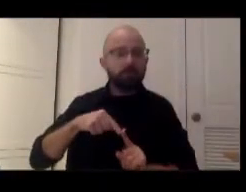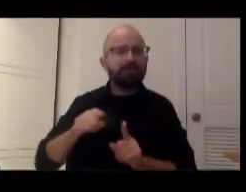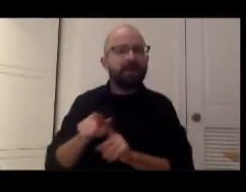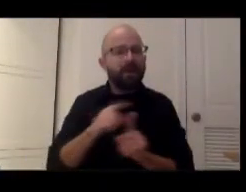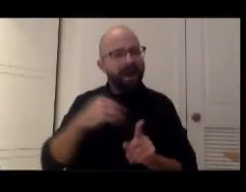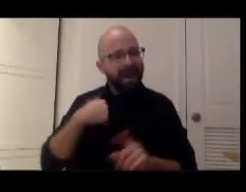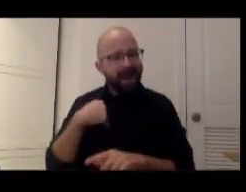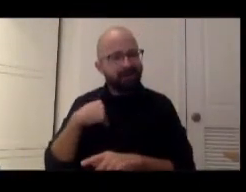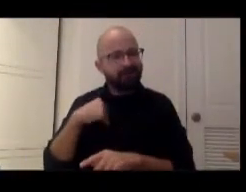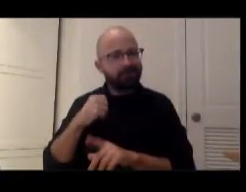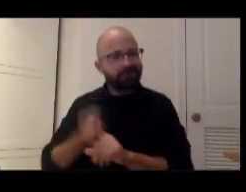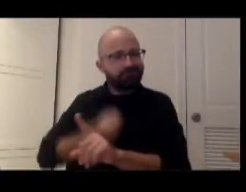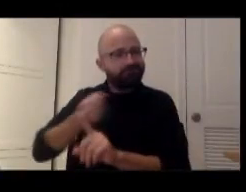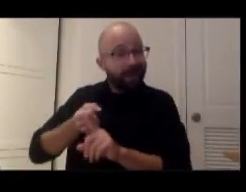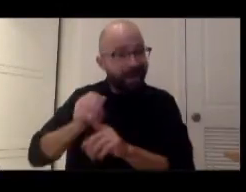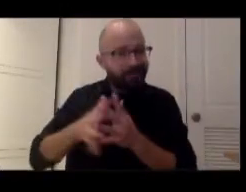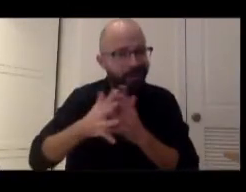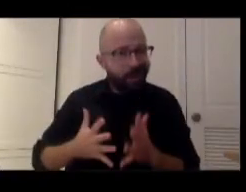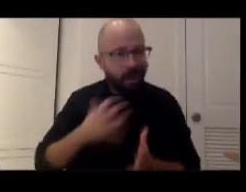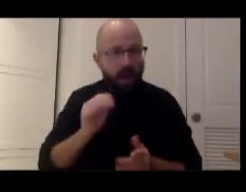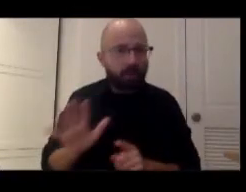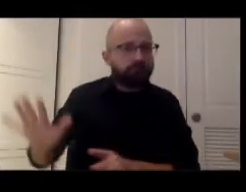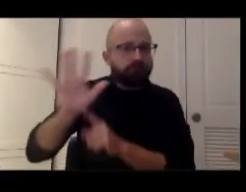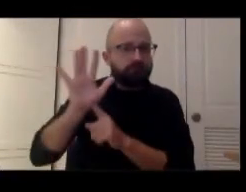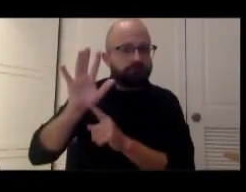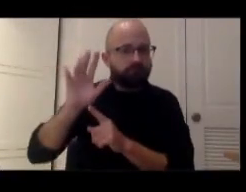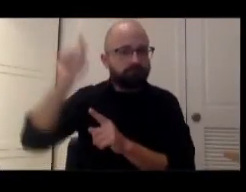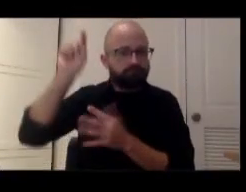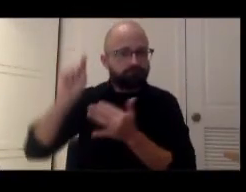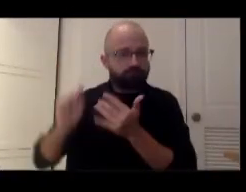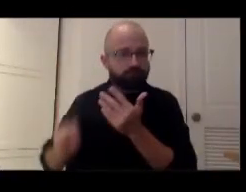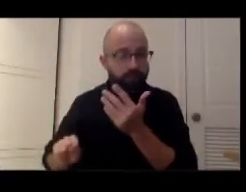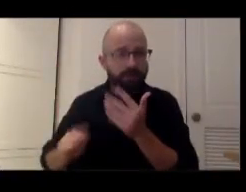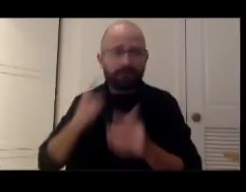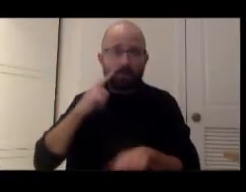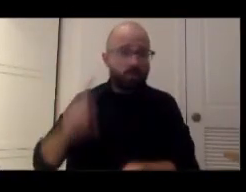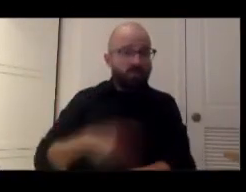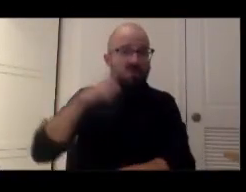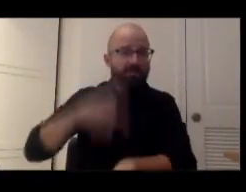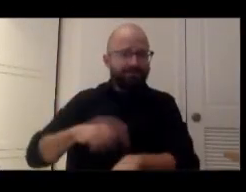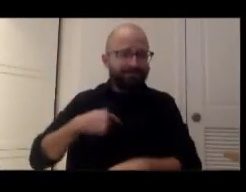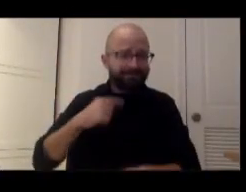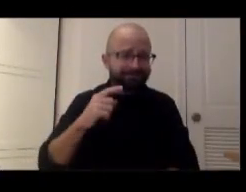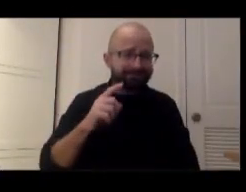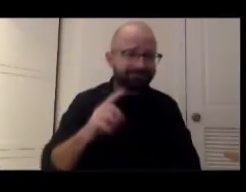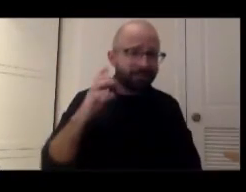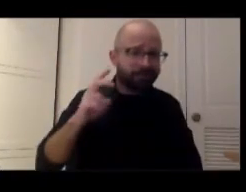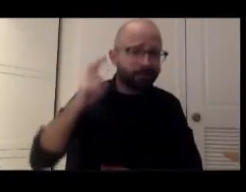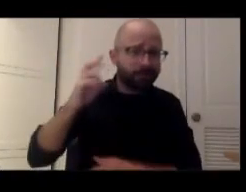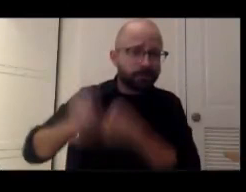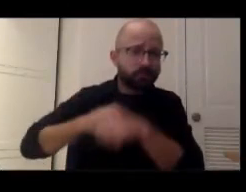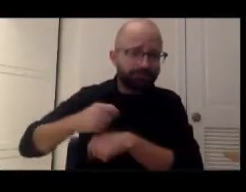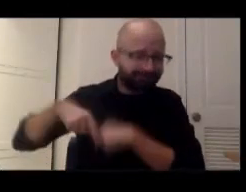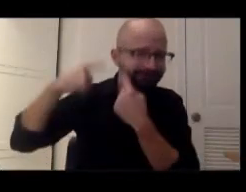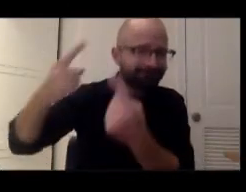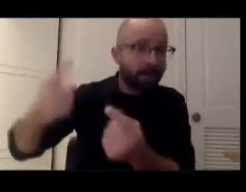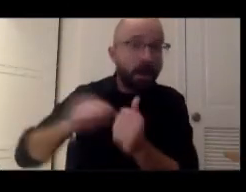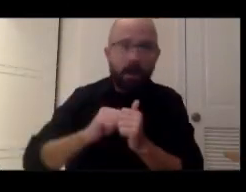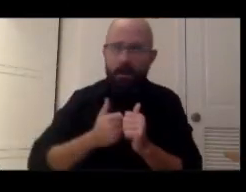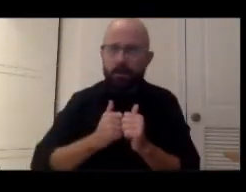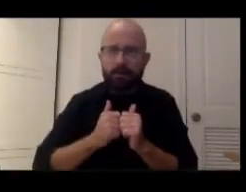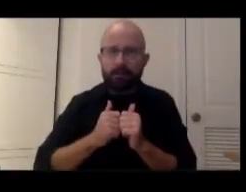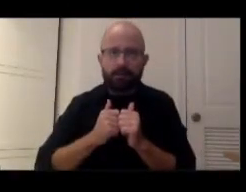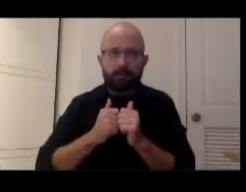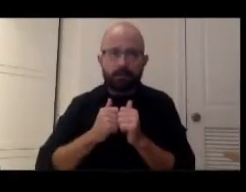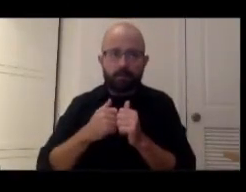States and throughout the Americas for quite a long time, for centuries long. How has it affected the, how has the last